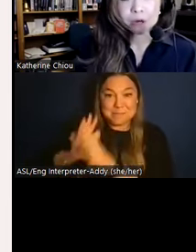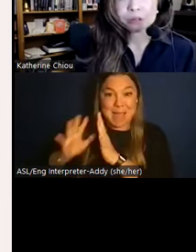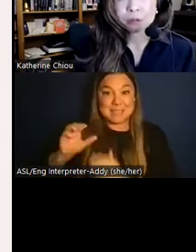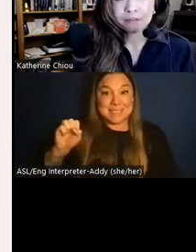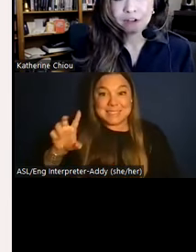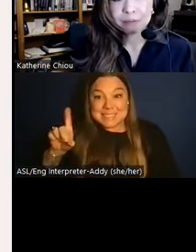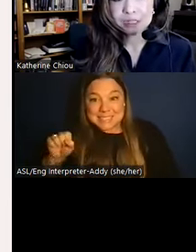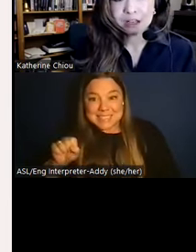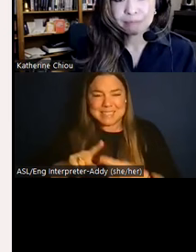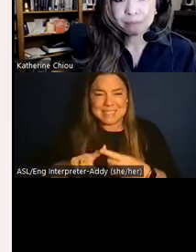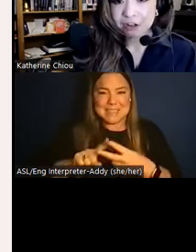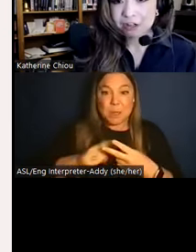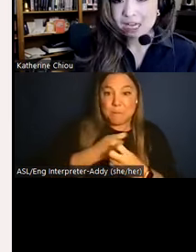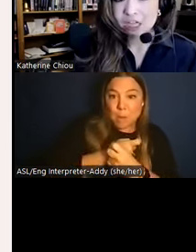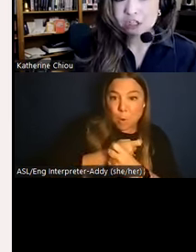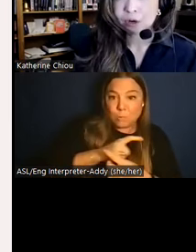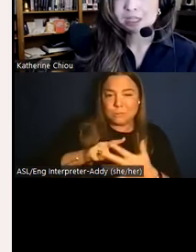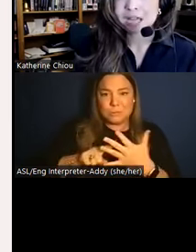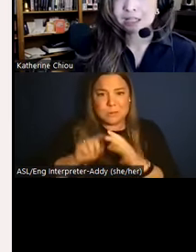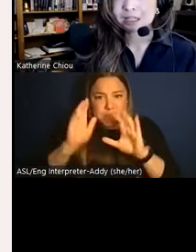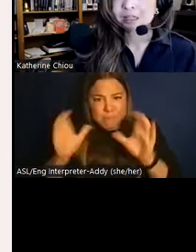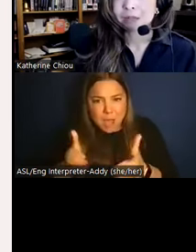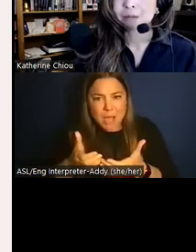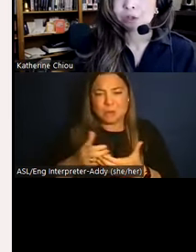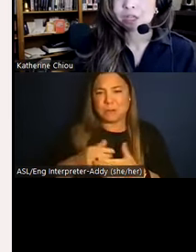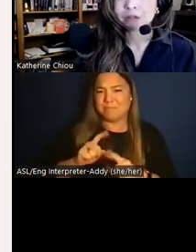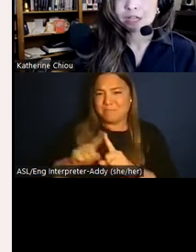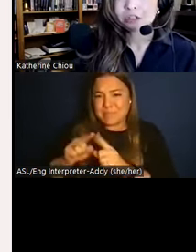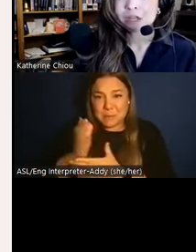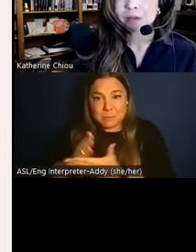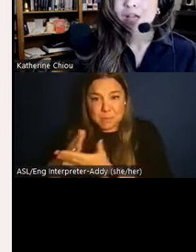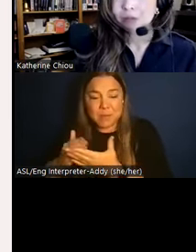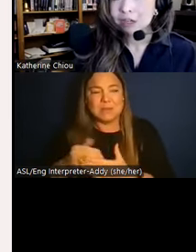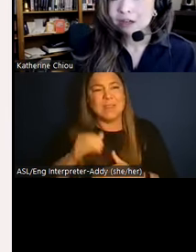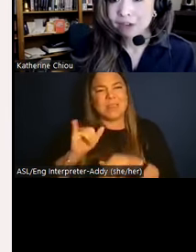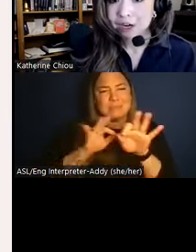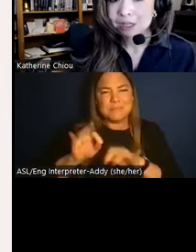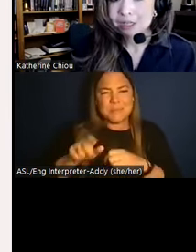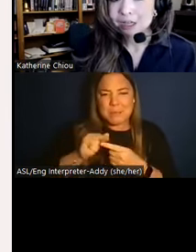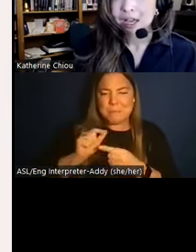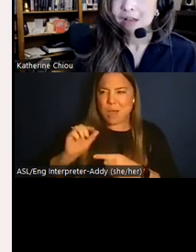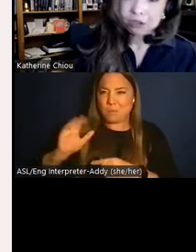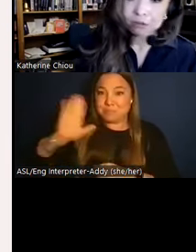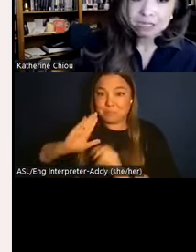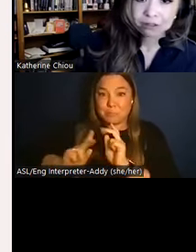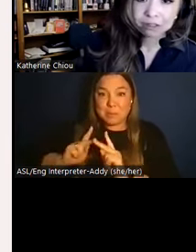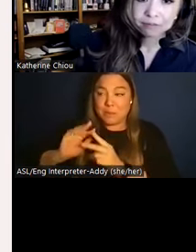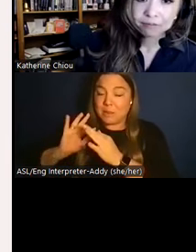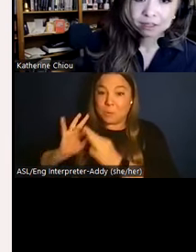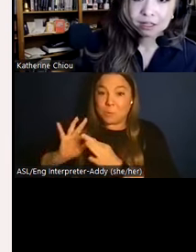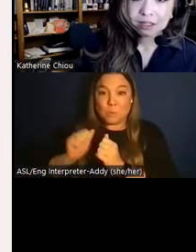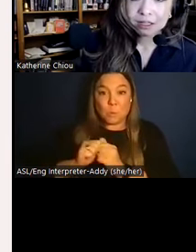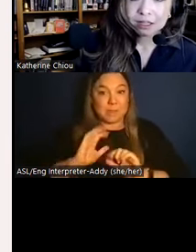get bones, we get fragments of pottery, each a voice telling us about the Moche's relationship with their environment and with their meals.